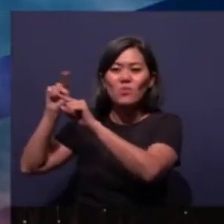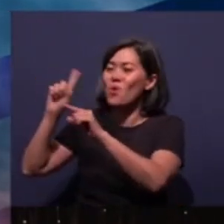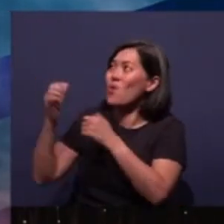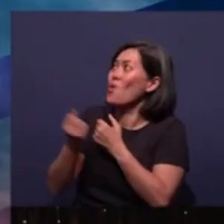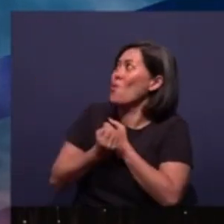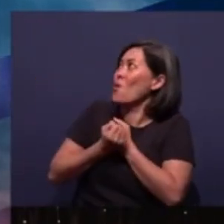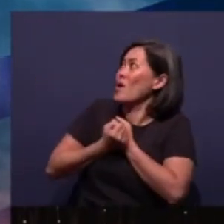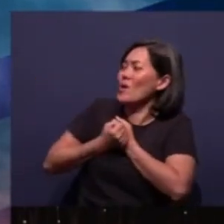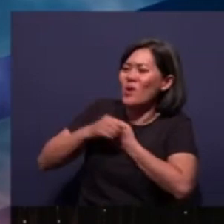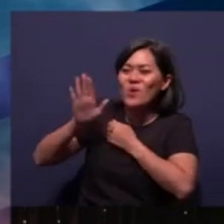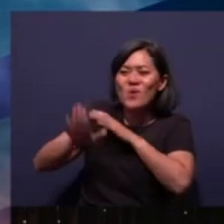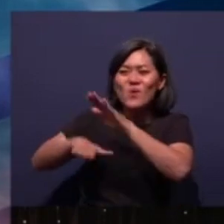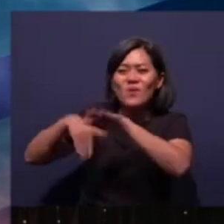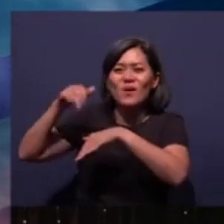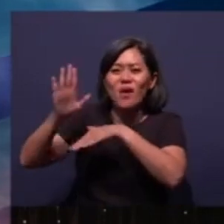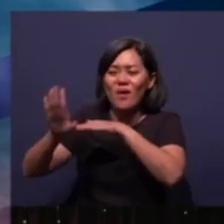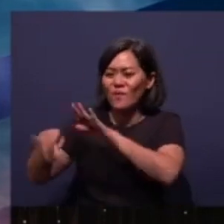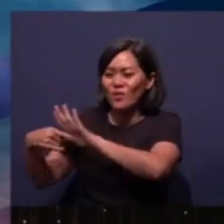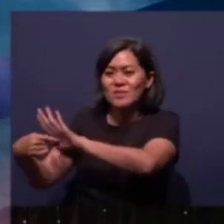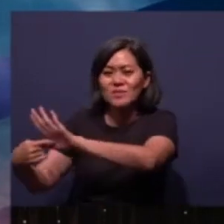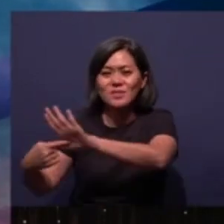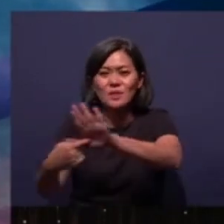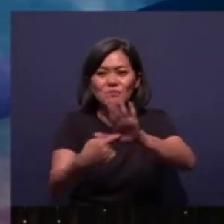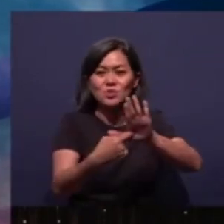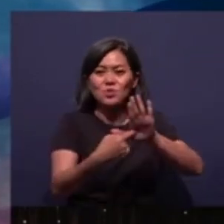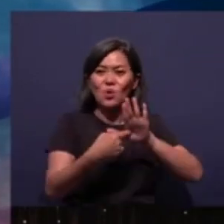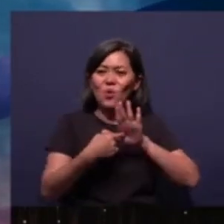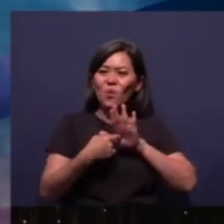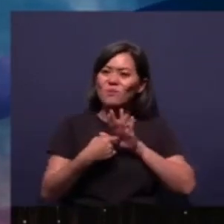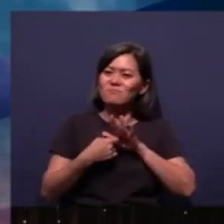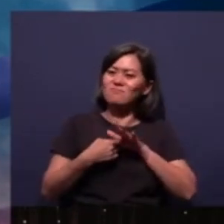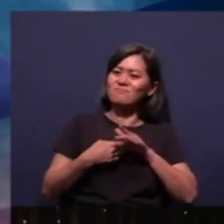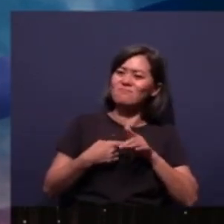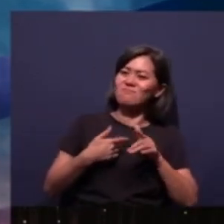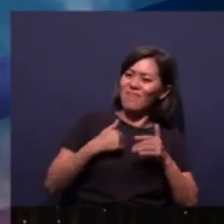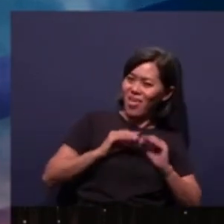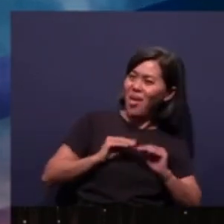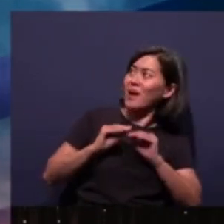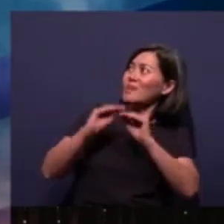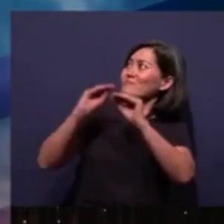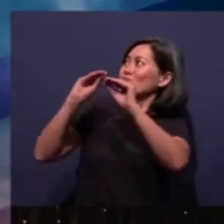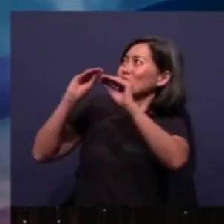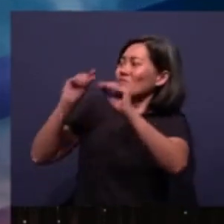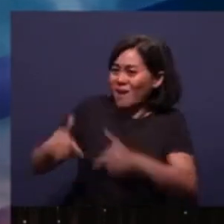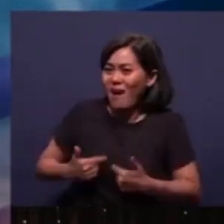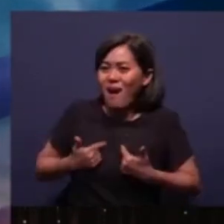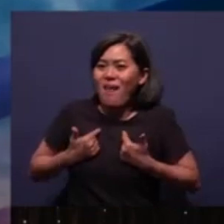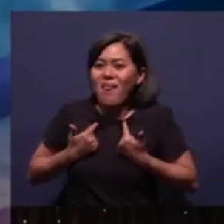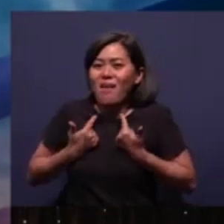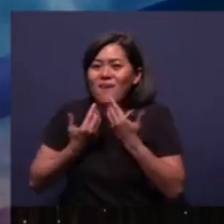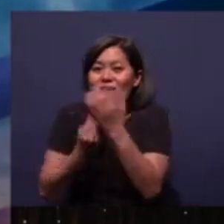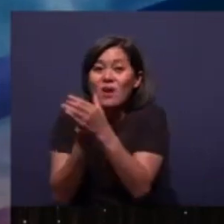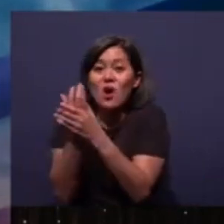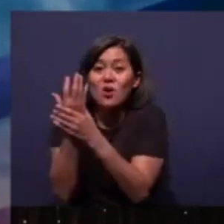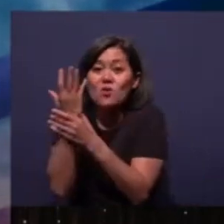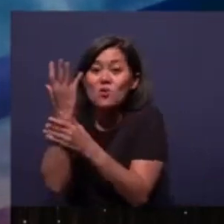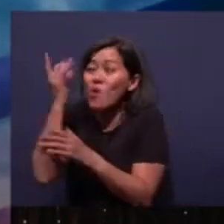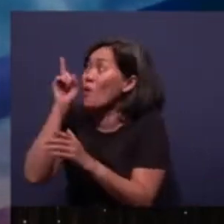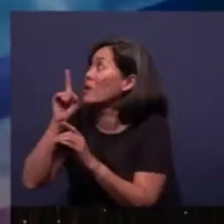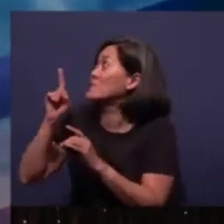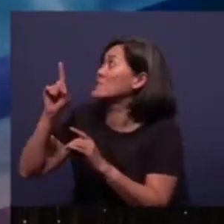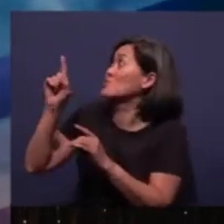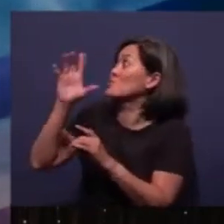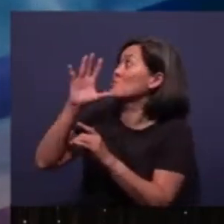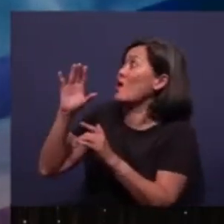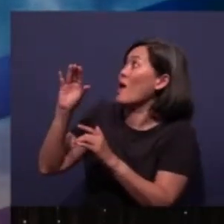Where your love and footsteps show Then I'll move and live And grow